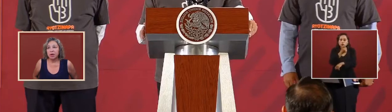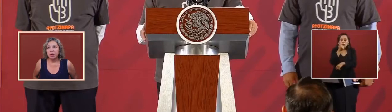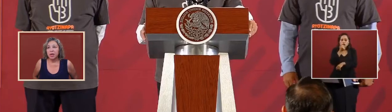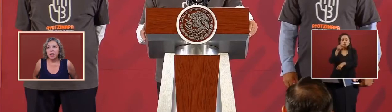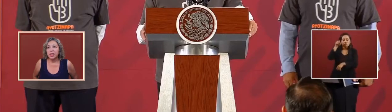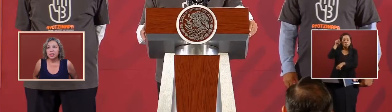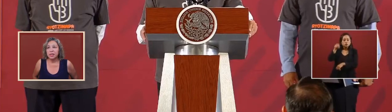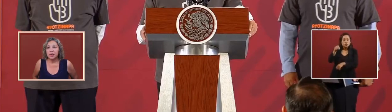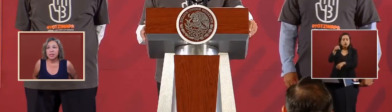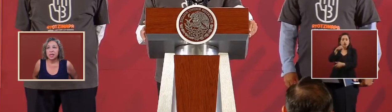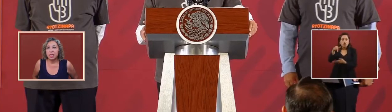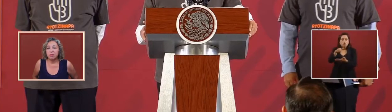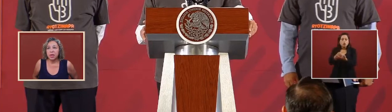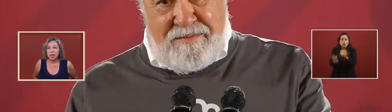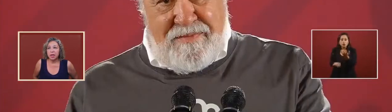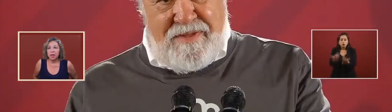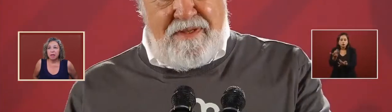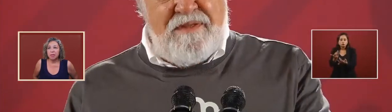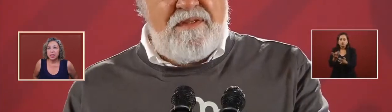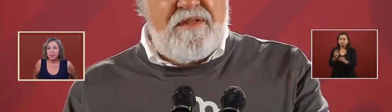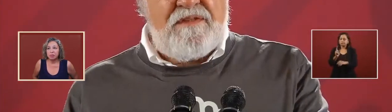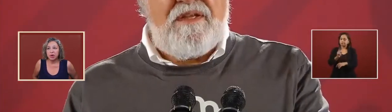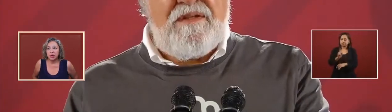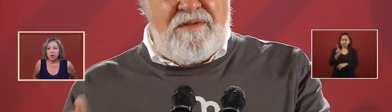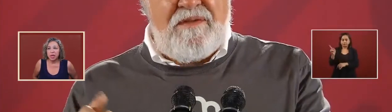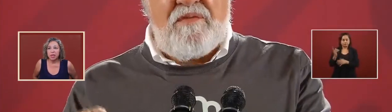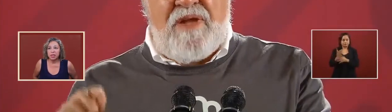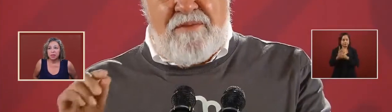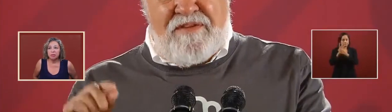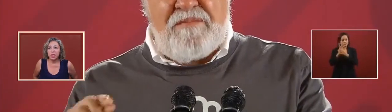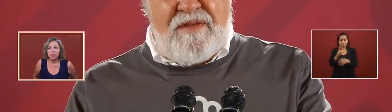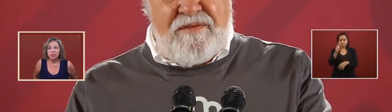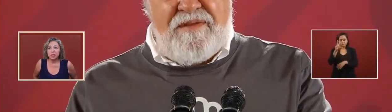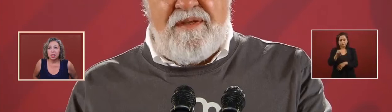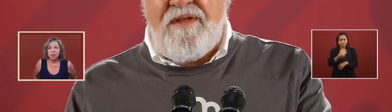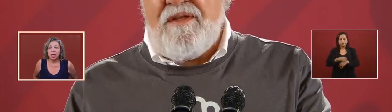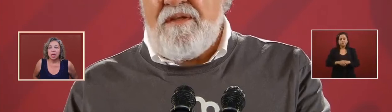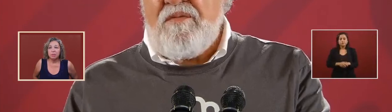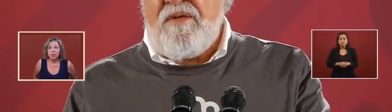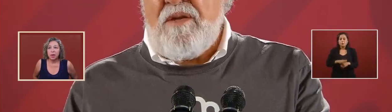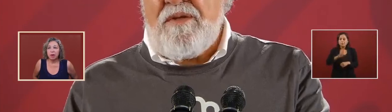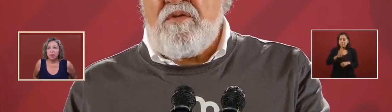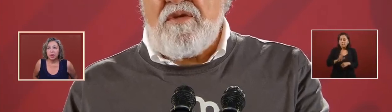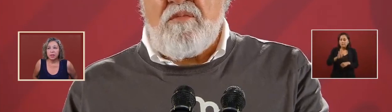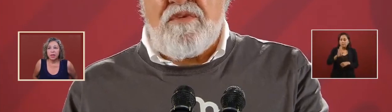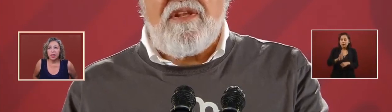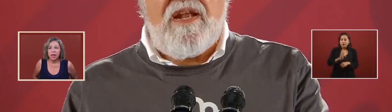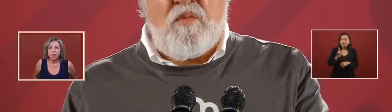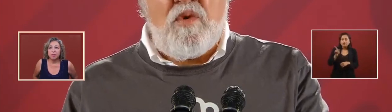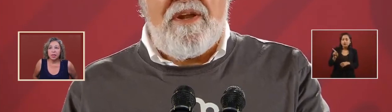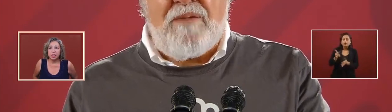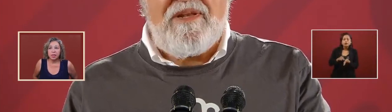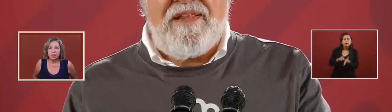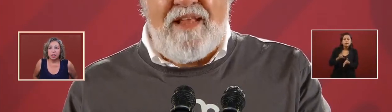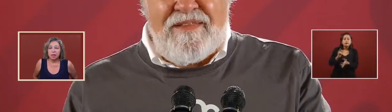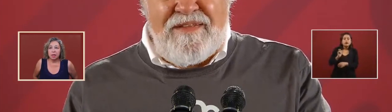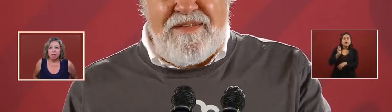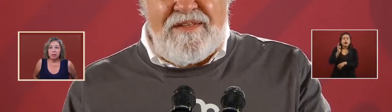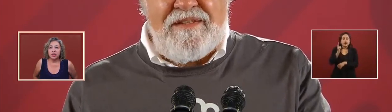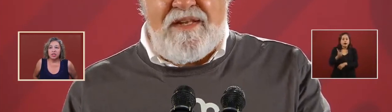it does not mean a mass murder it means about an element